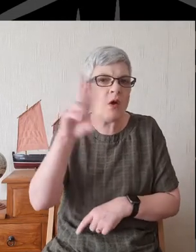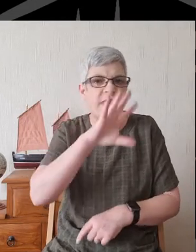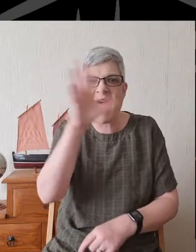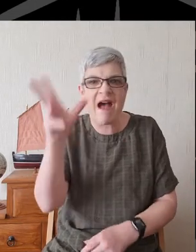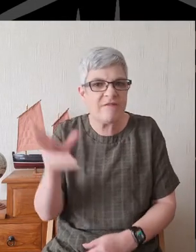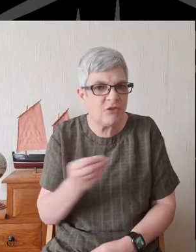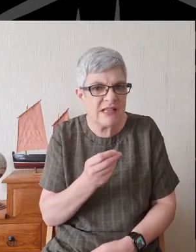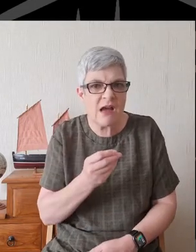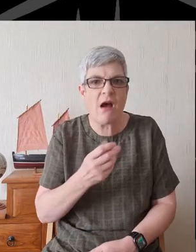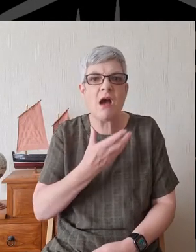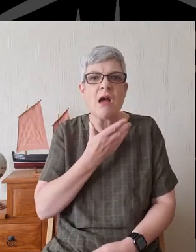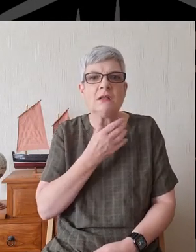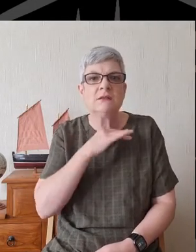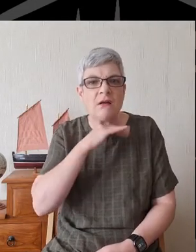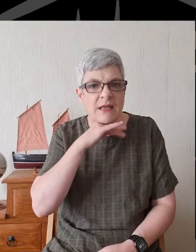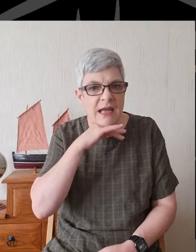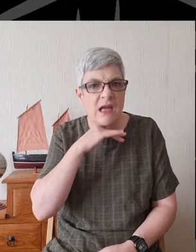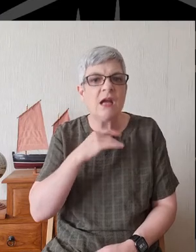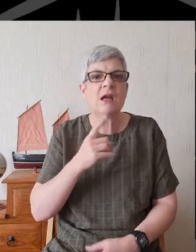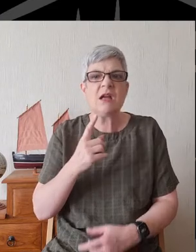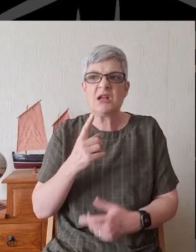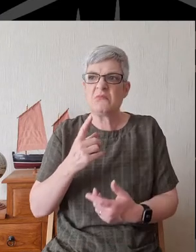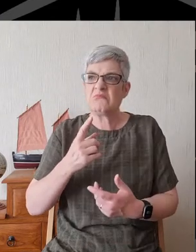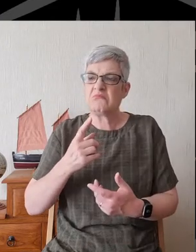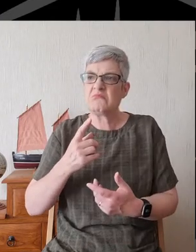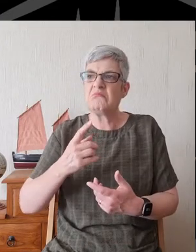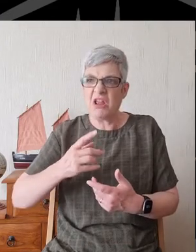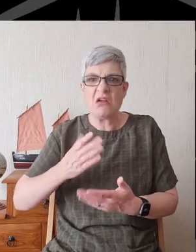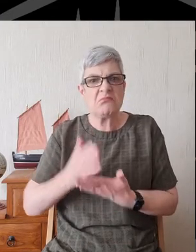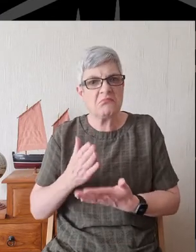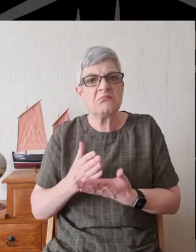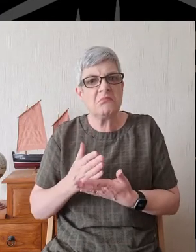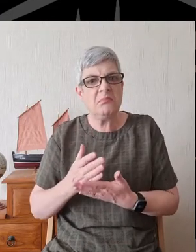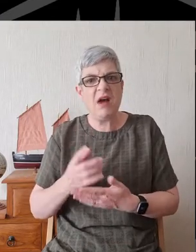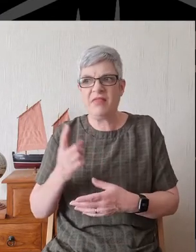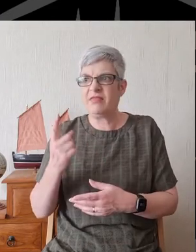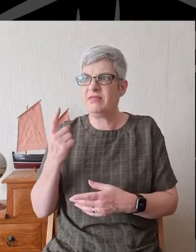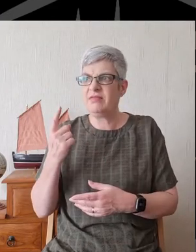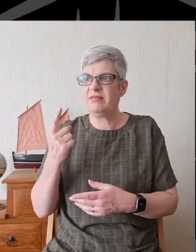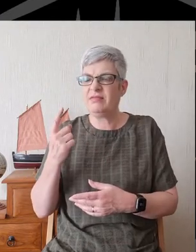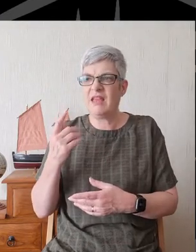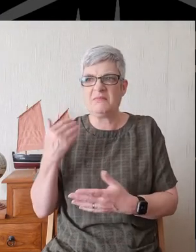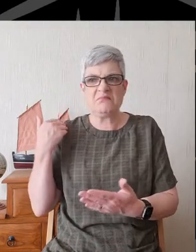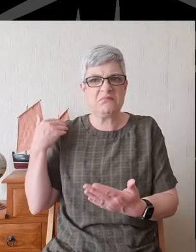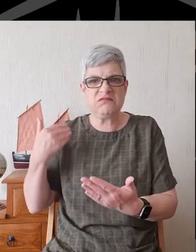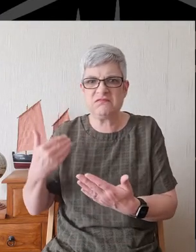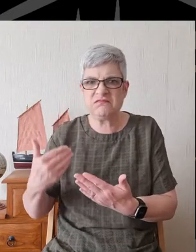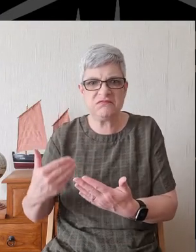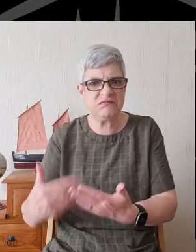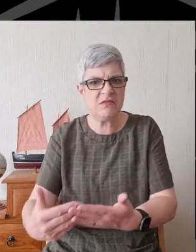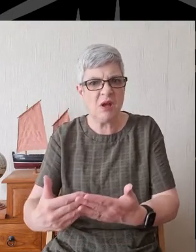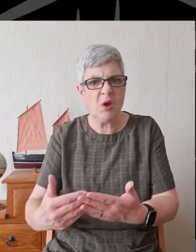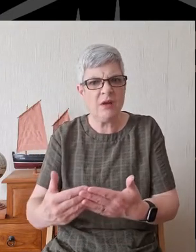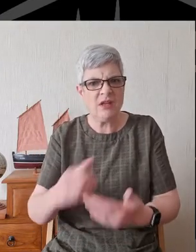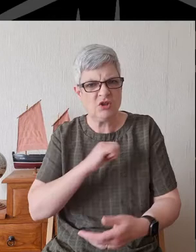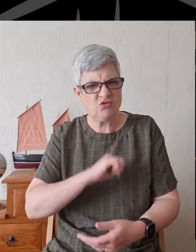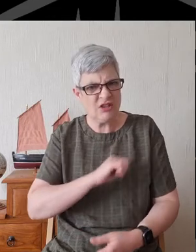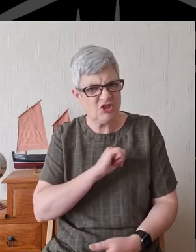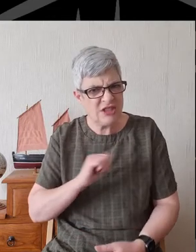only for that to be followed by centuries when we didn't know if there were any Christians there in these places.